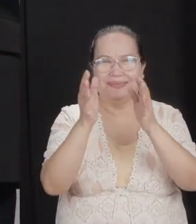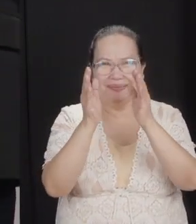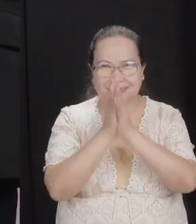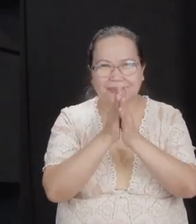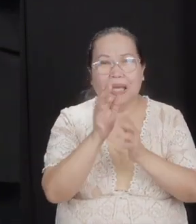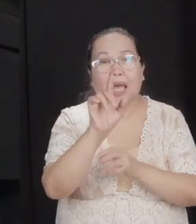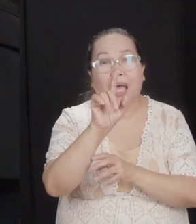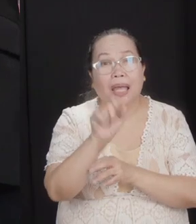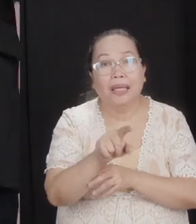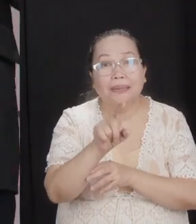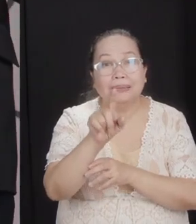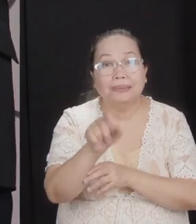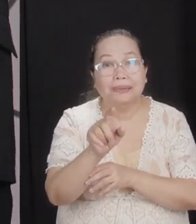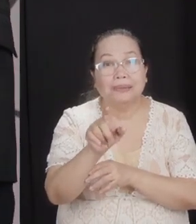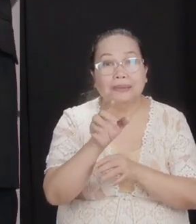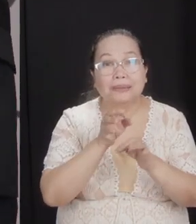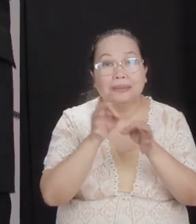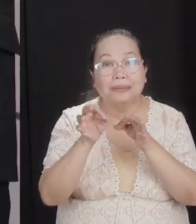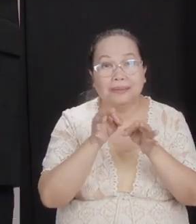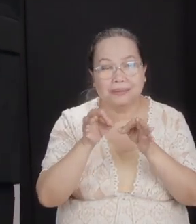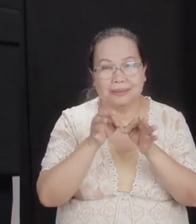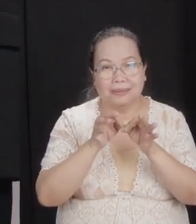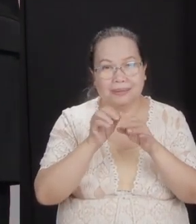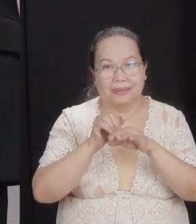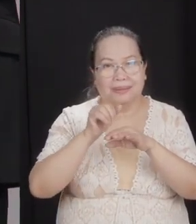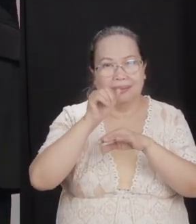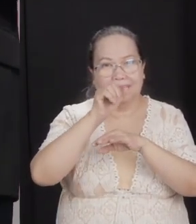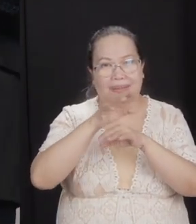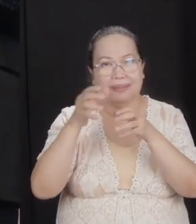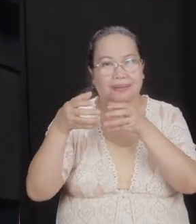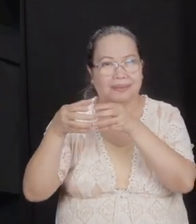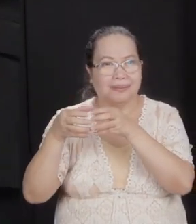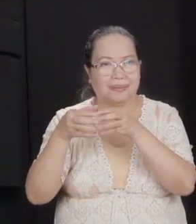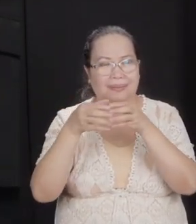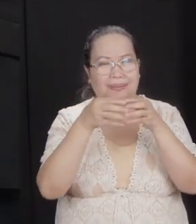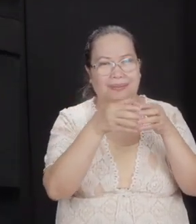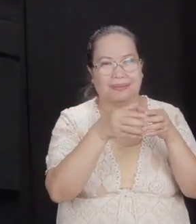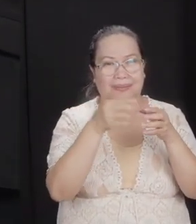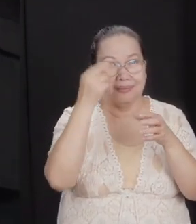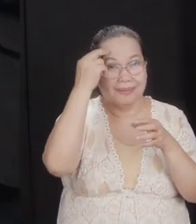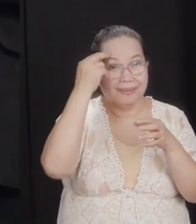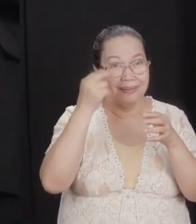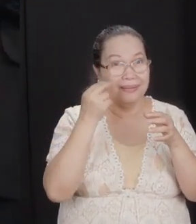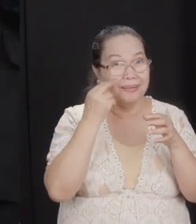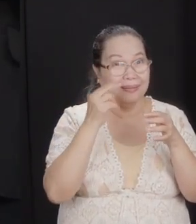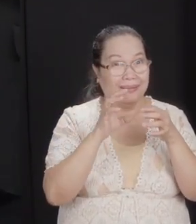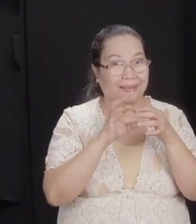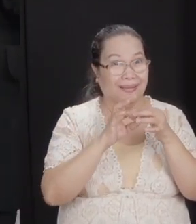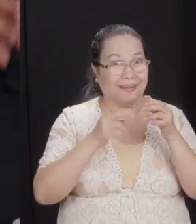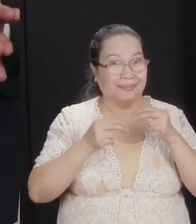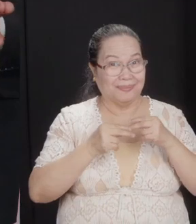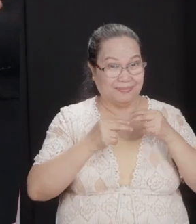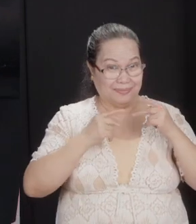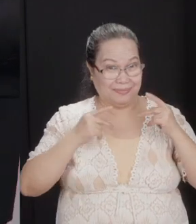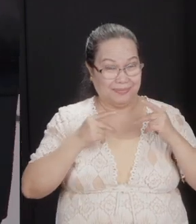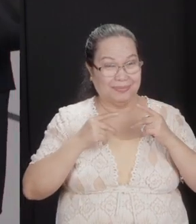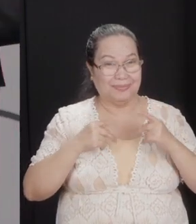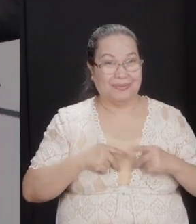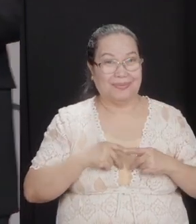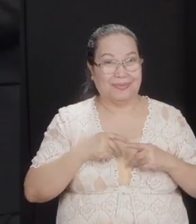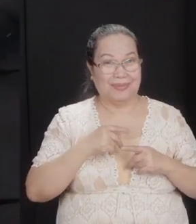Verses 13 to 18, they sent a delegation headed by the son of the high priest, Phinehas.